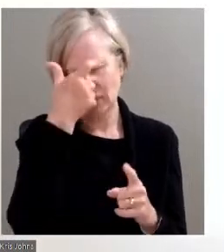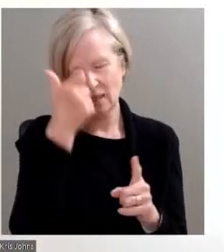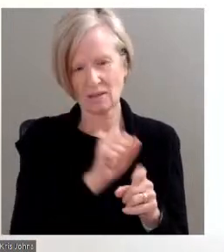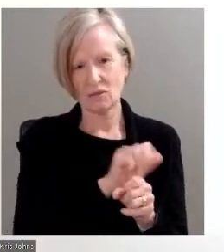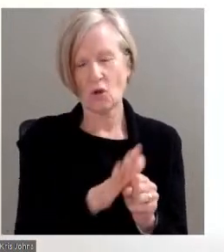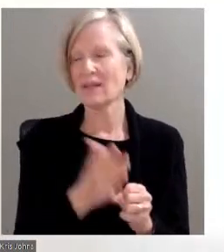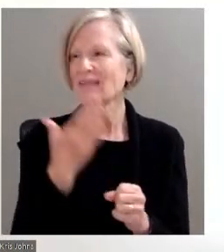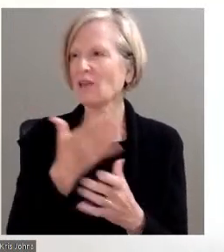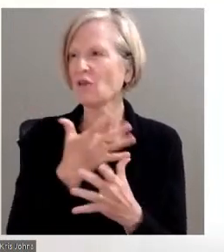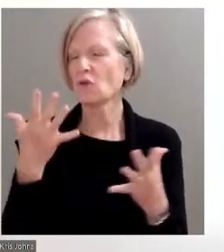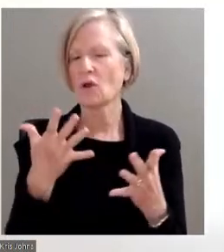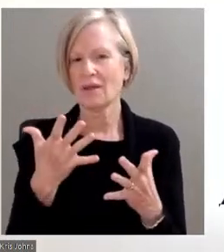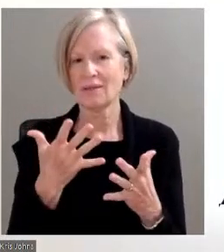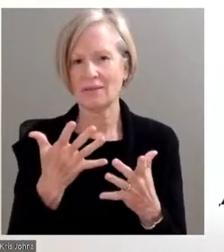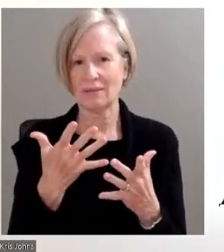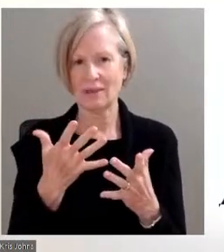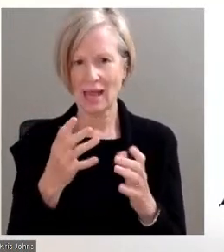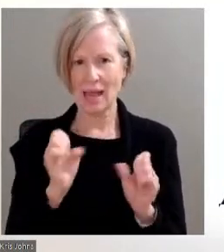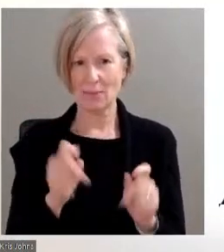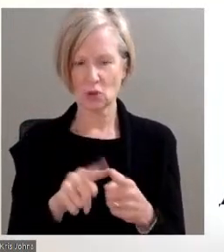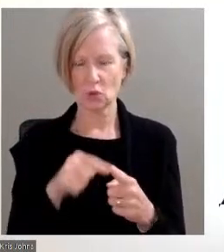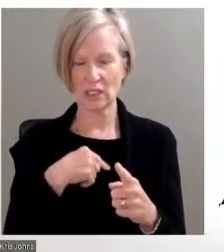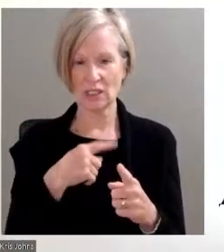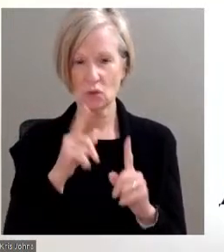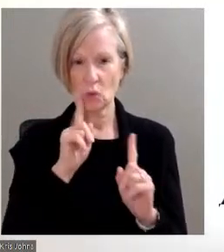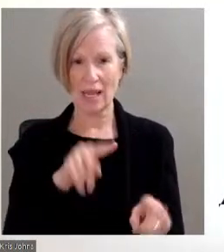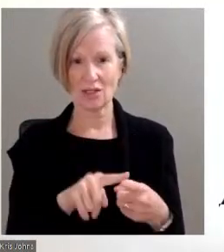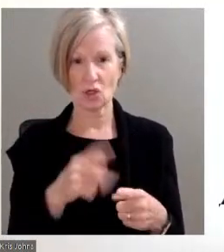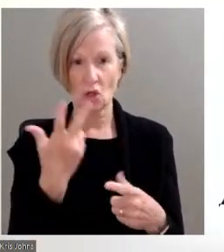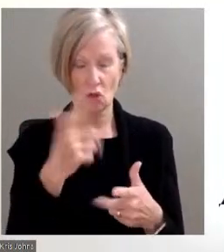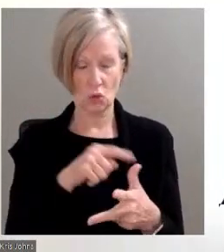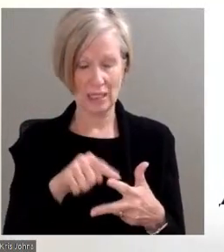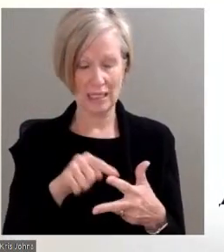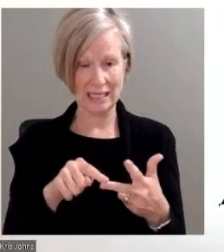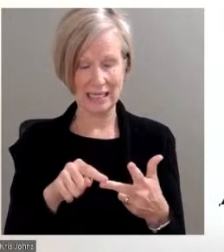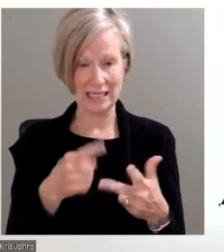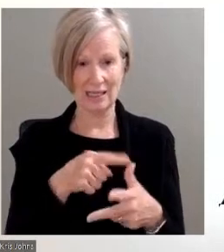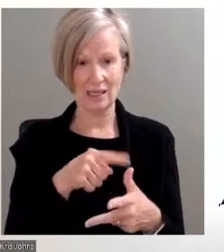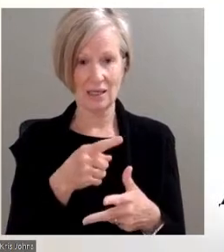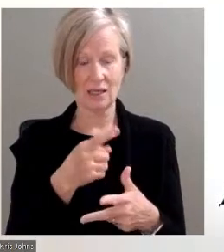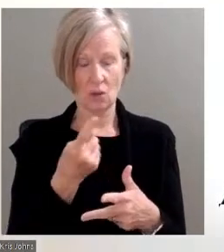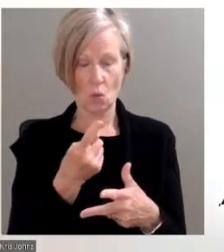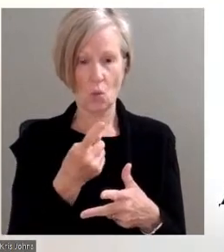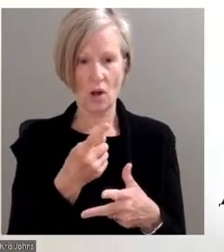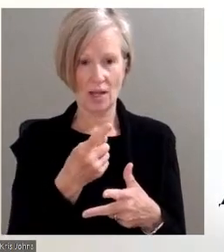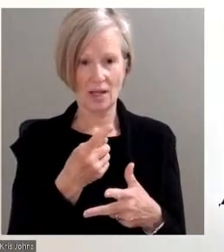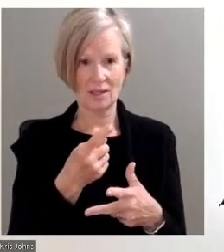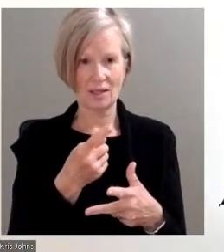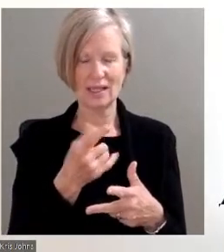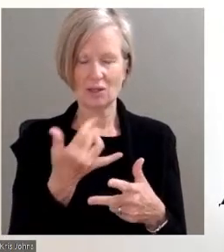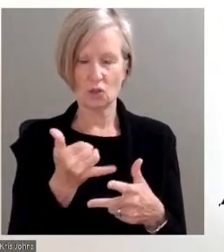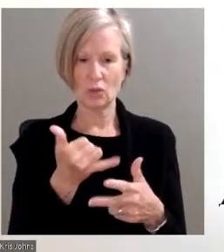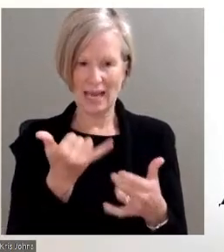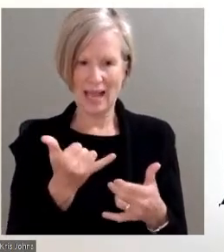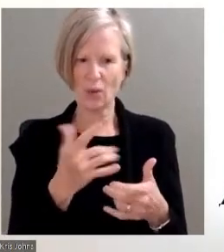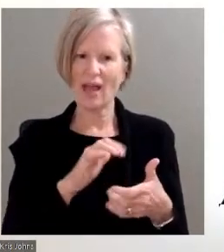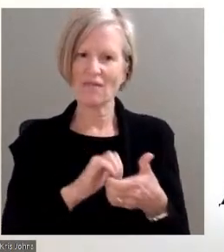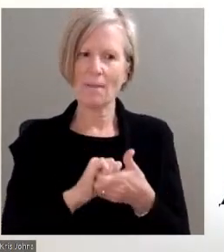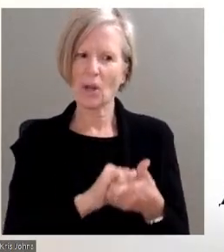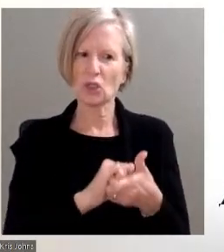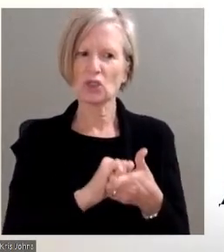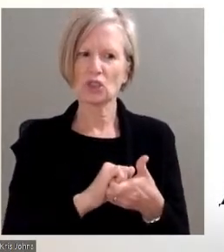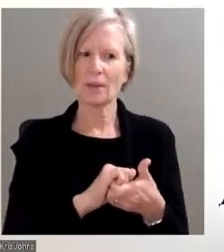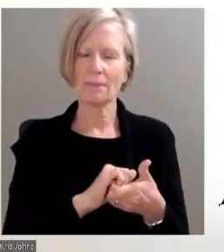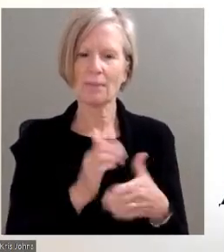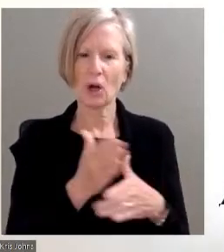this question. And I want to hit on really three important points. The first one, as previously mentioned, is to build off the current partnerships. Mott has